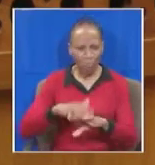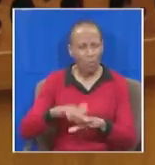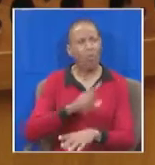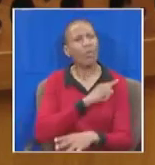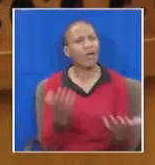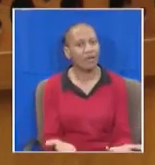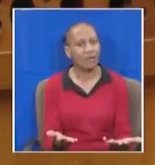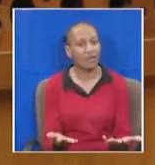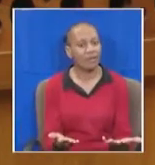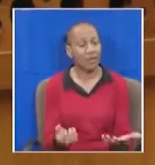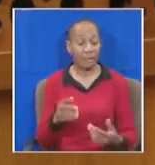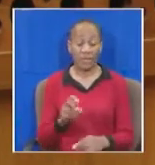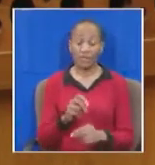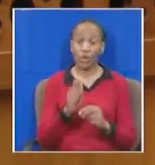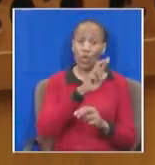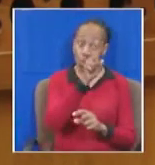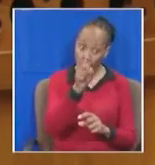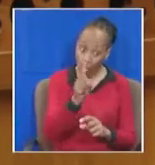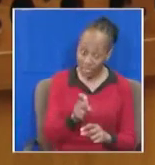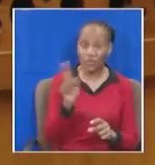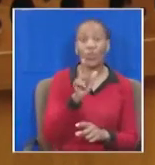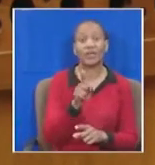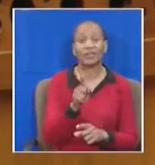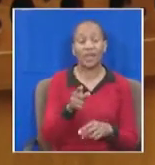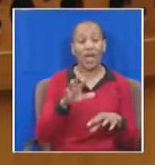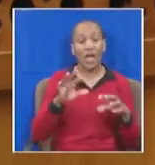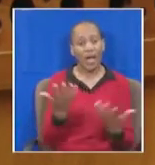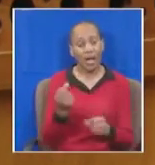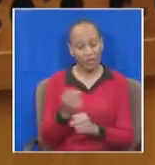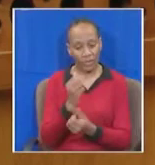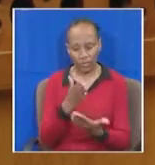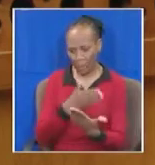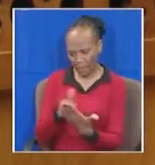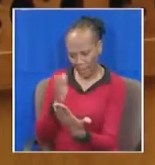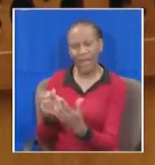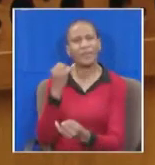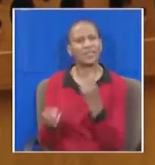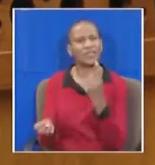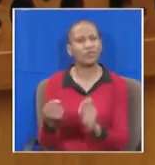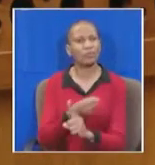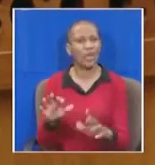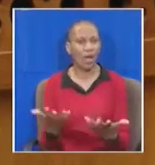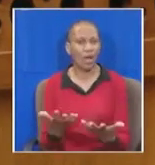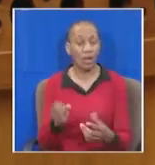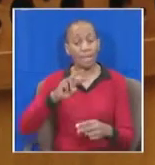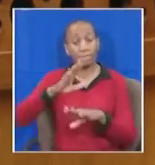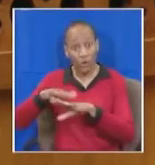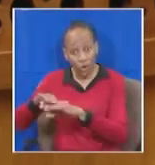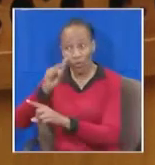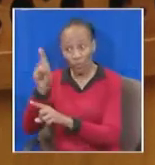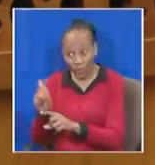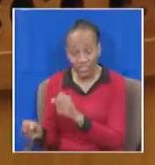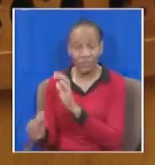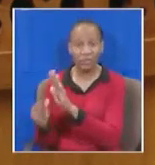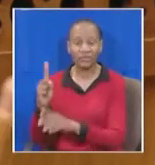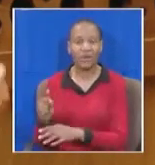question should not be which measures are too little or too much to combat sexual violence, but what do we value and care